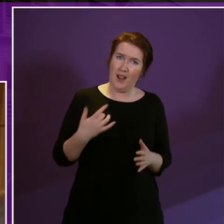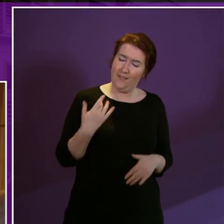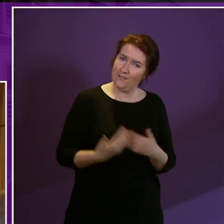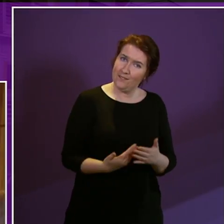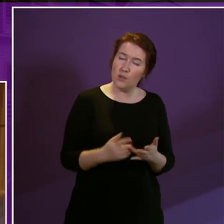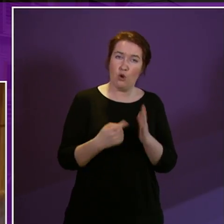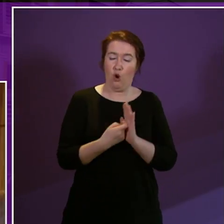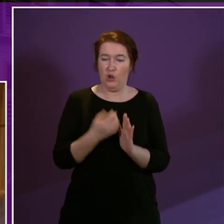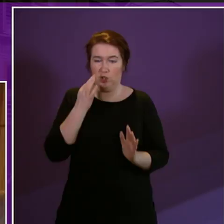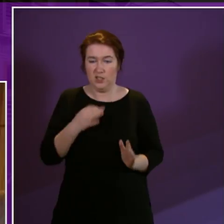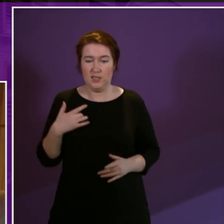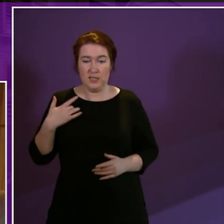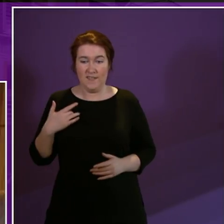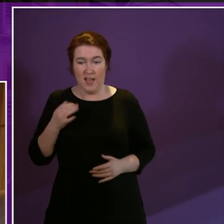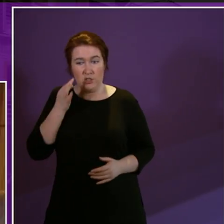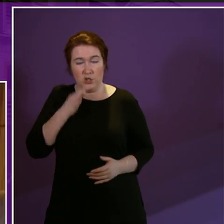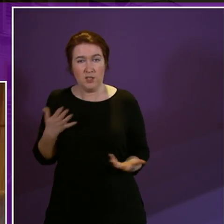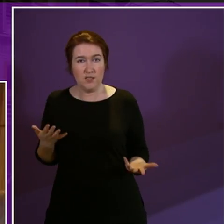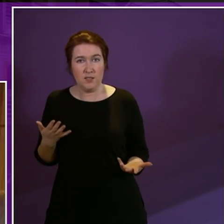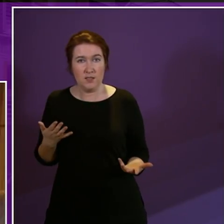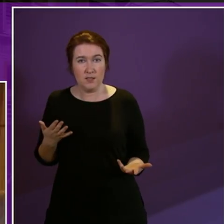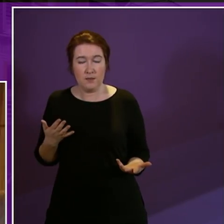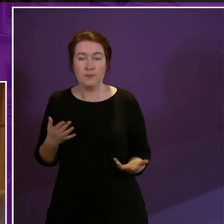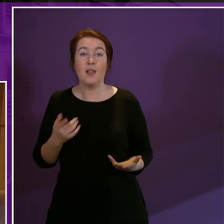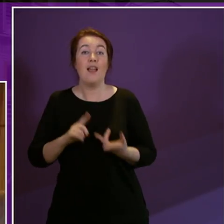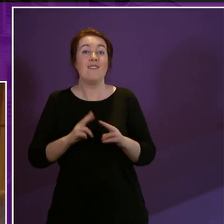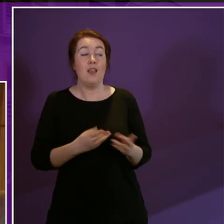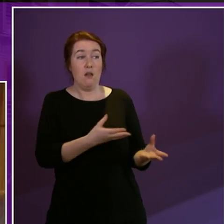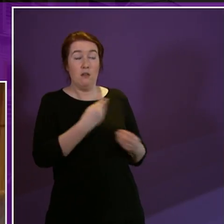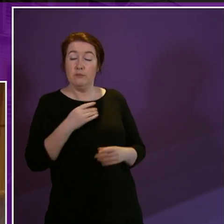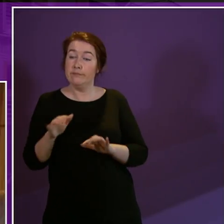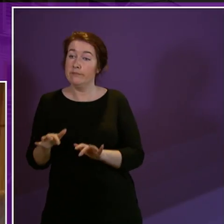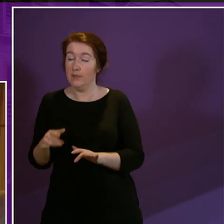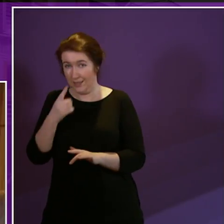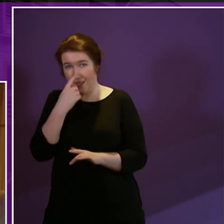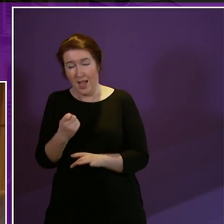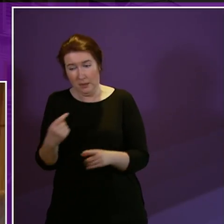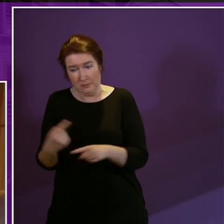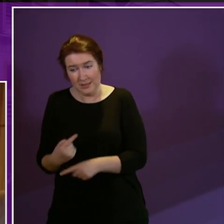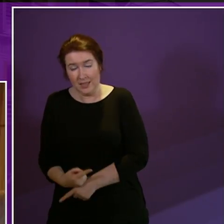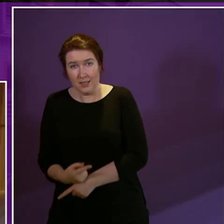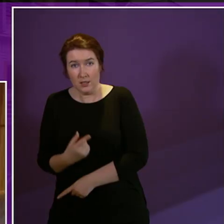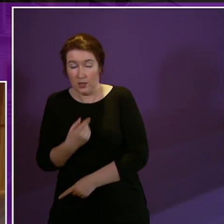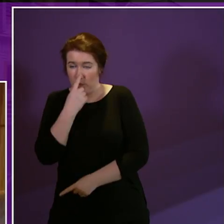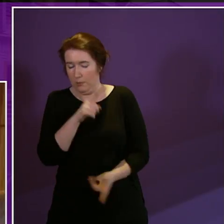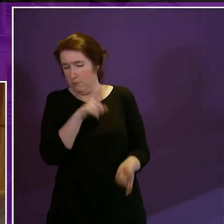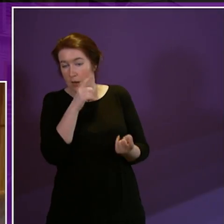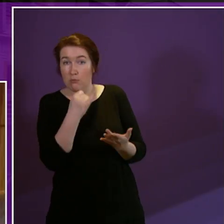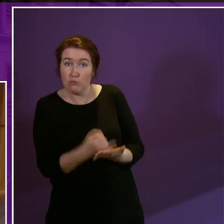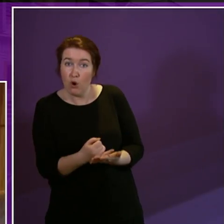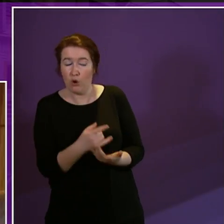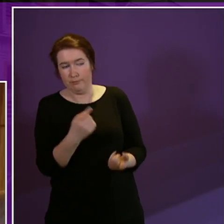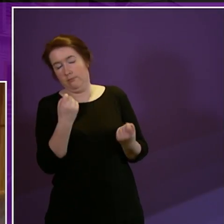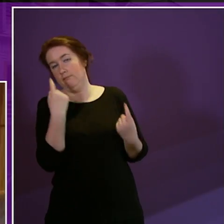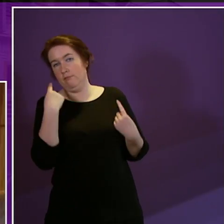or merely existing mistakes in recording information can be made information can be misheard or misunderstood